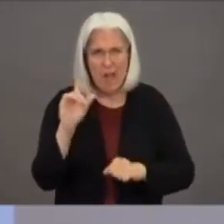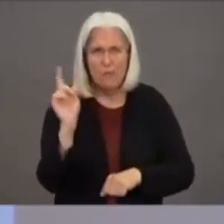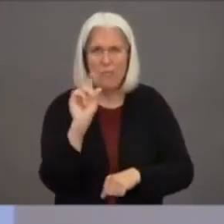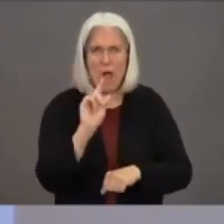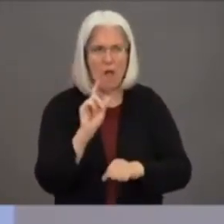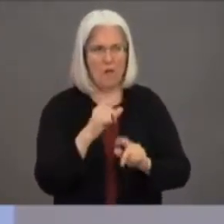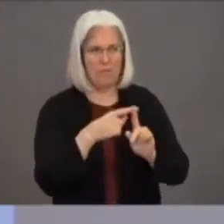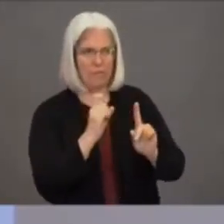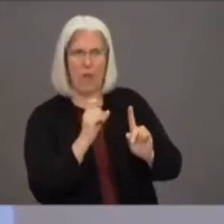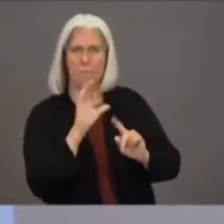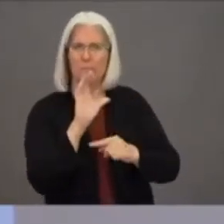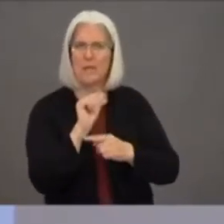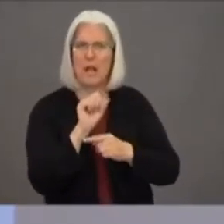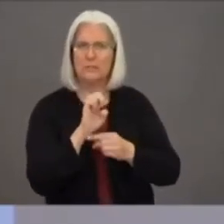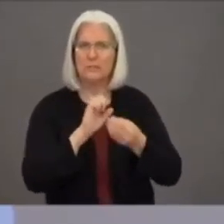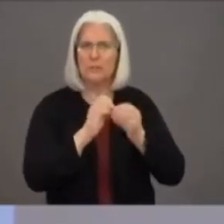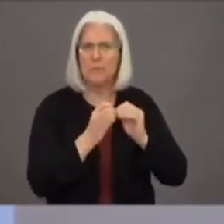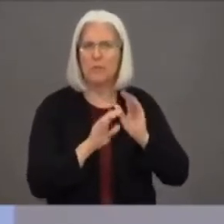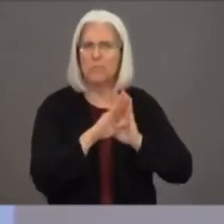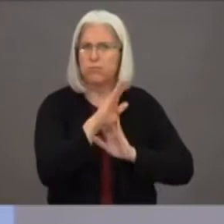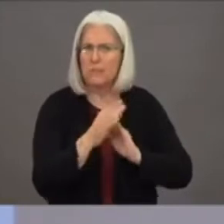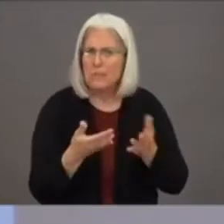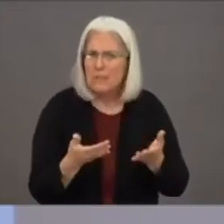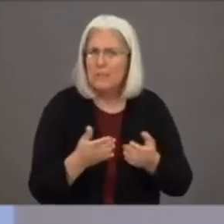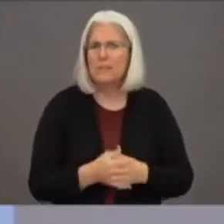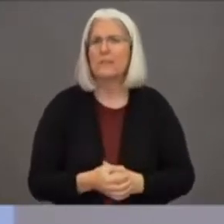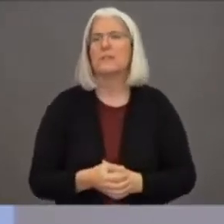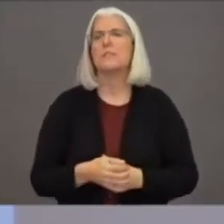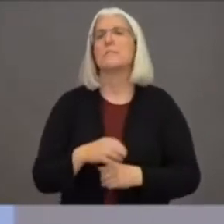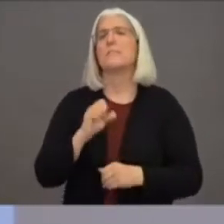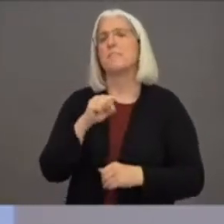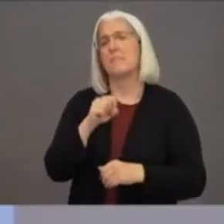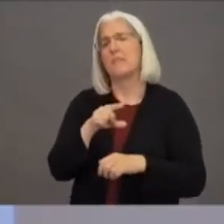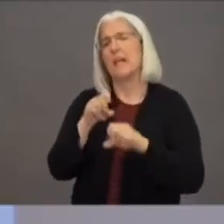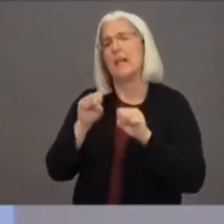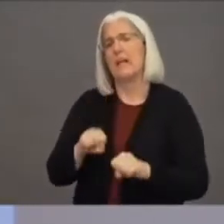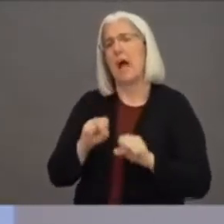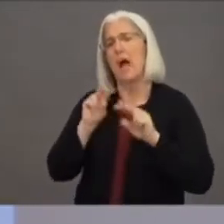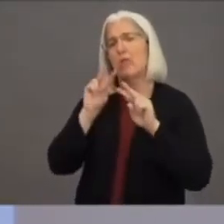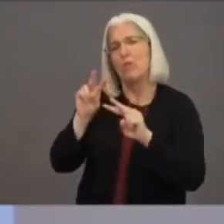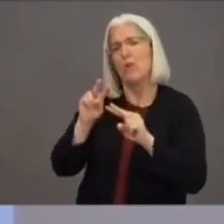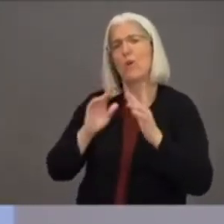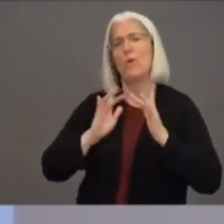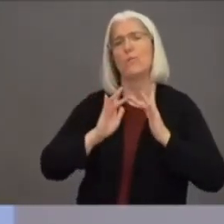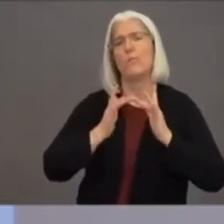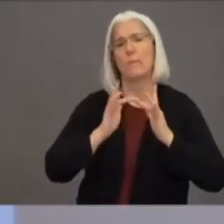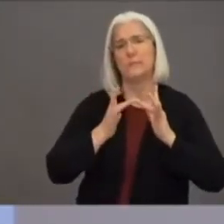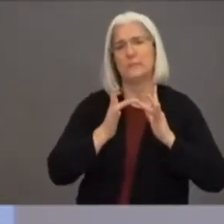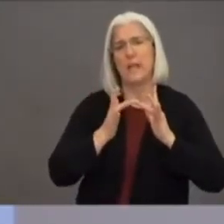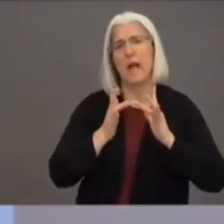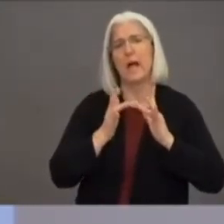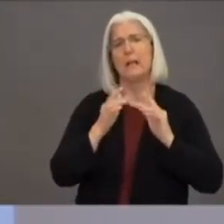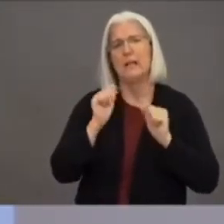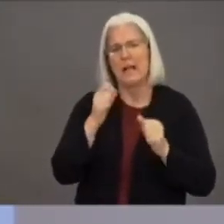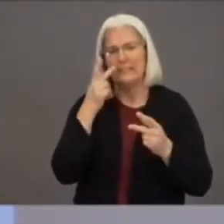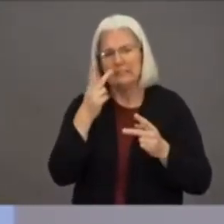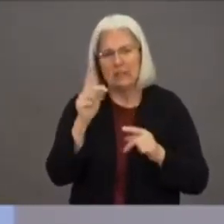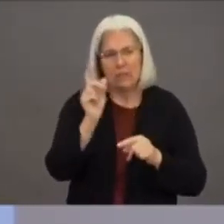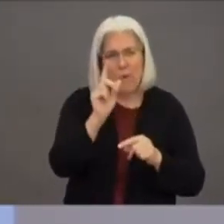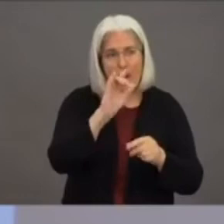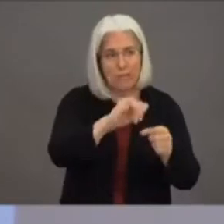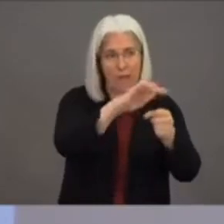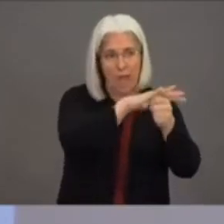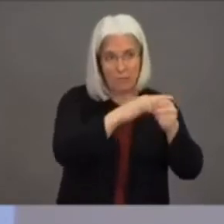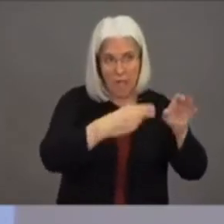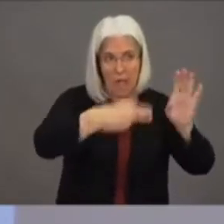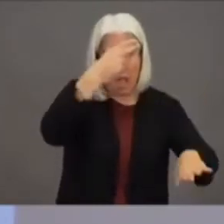-19 is spreading in the places that they're visiting if they're traveling. But again, I want to emphasize that we are recommending for people